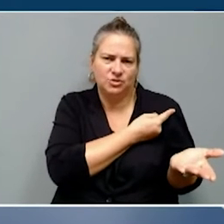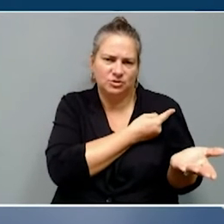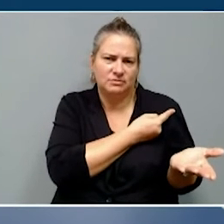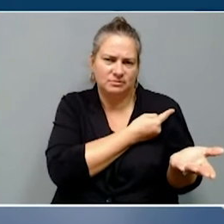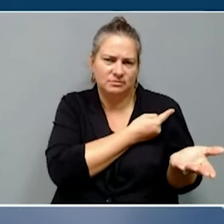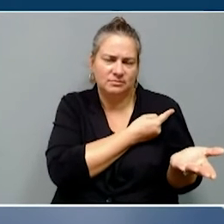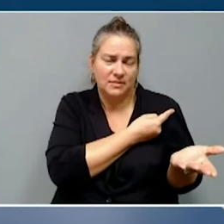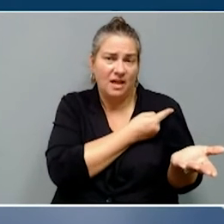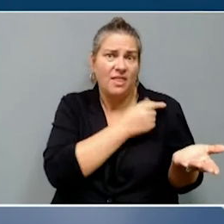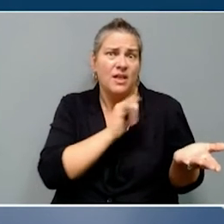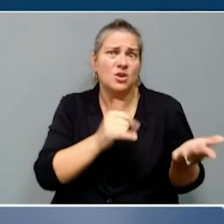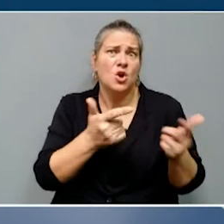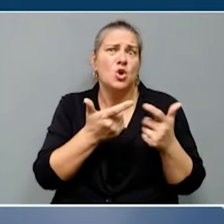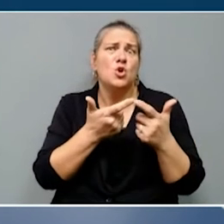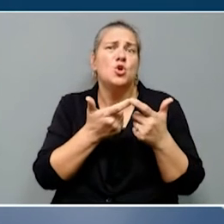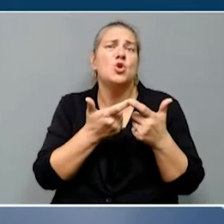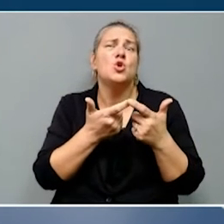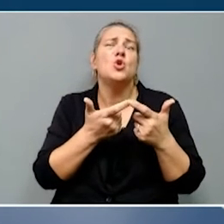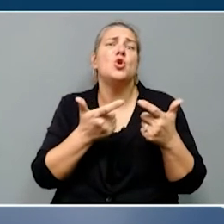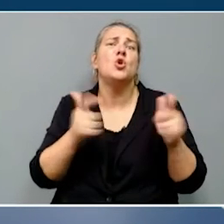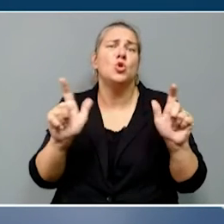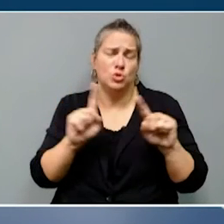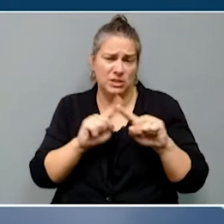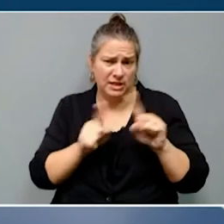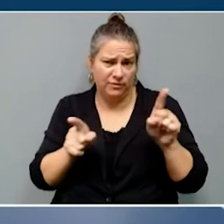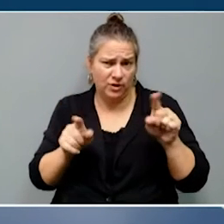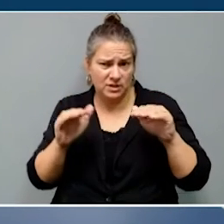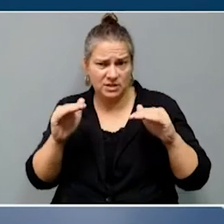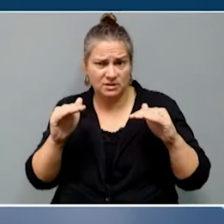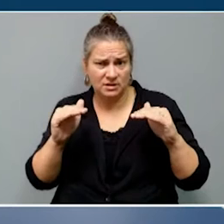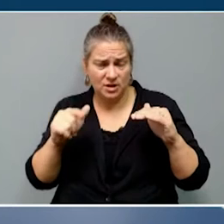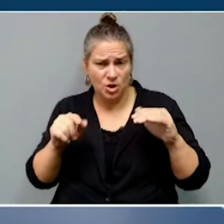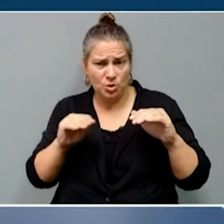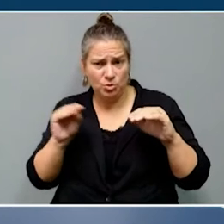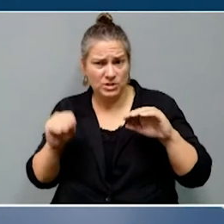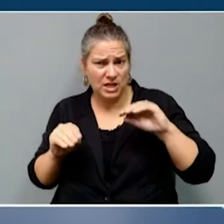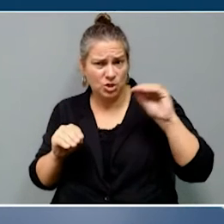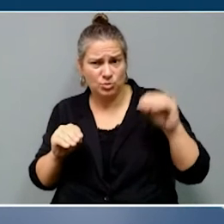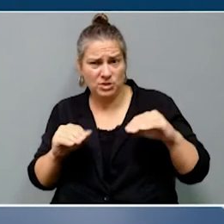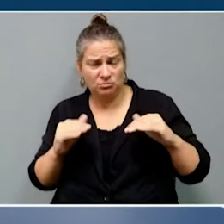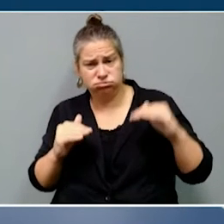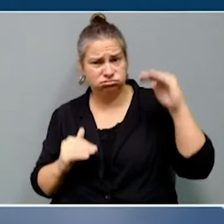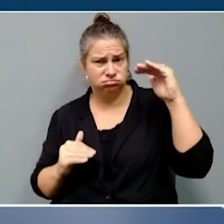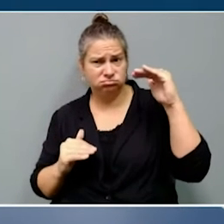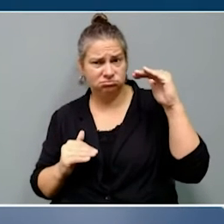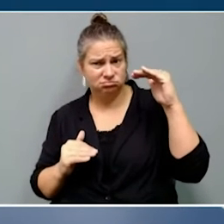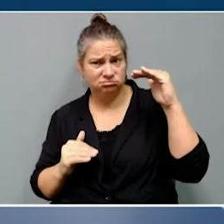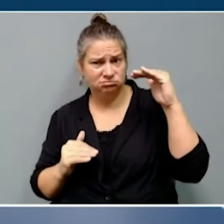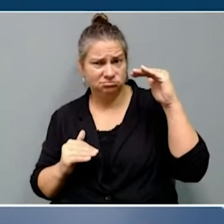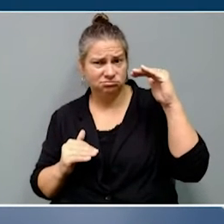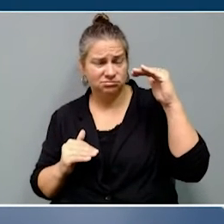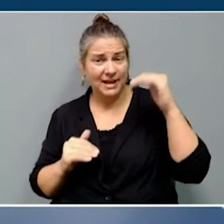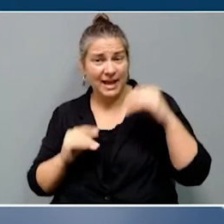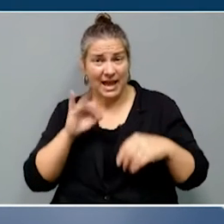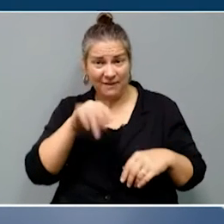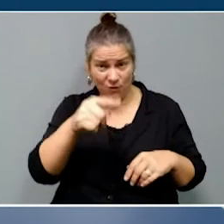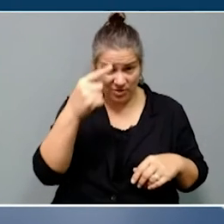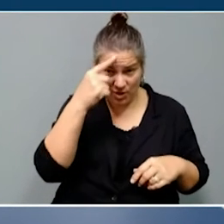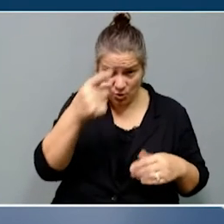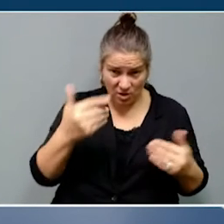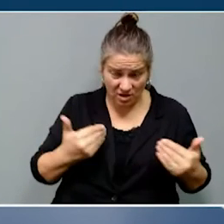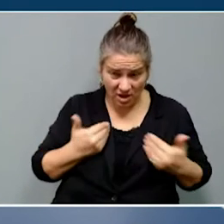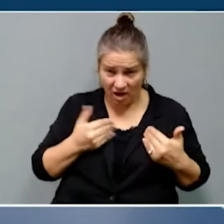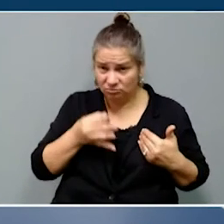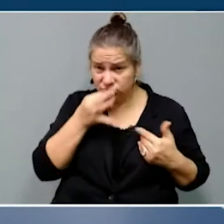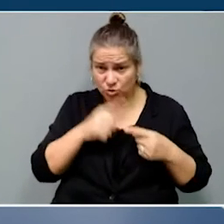unvaccinated deaths. What this ought to show is even if you think you're young enough to battle this thing off, if you are